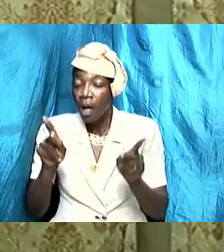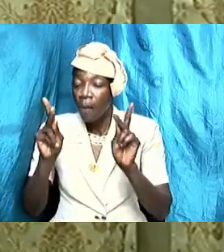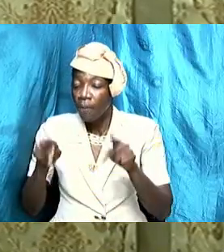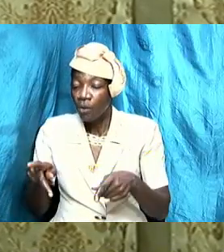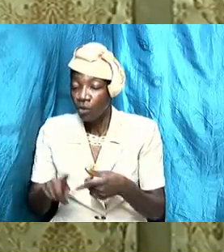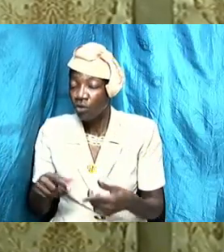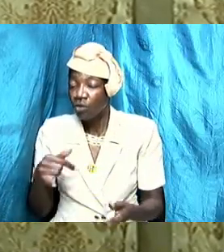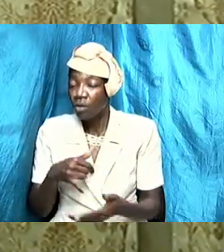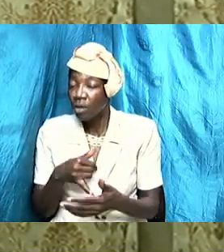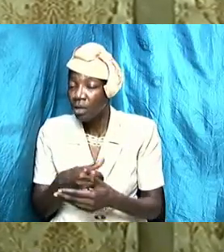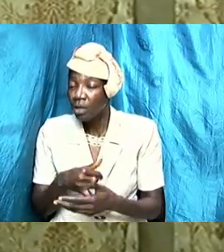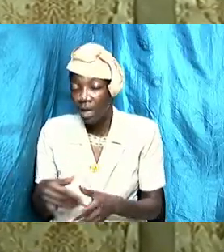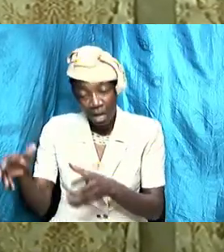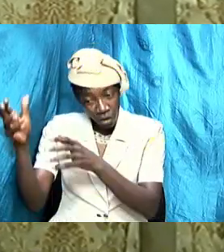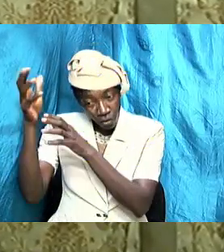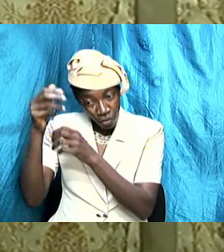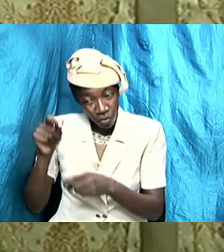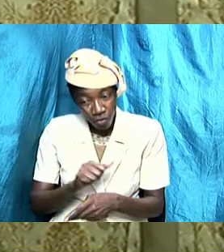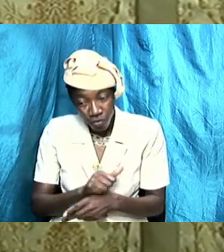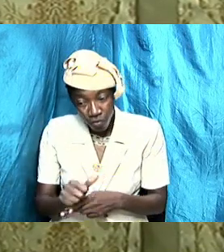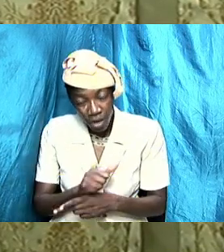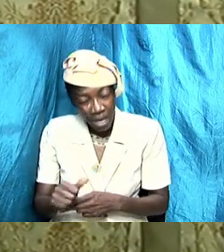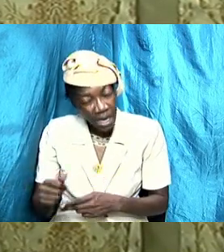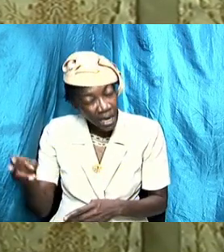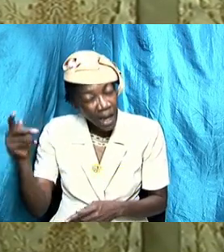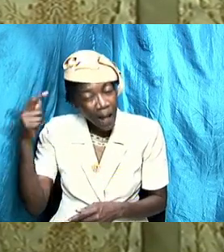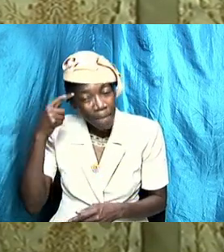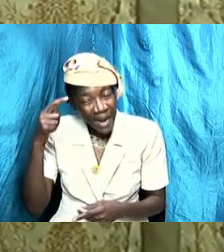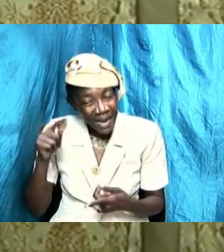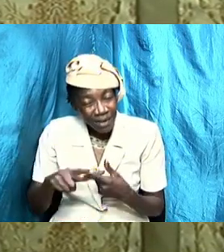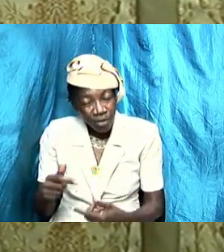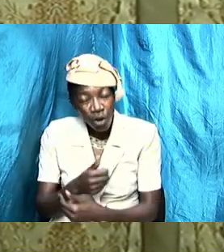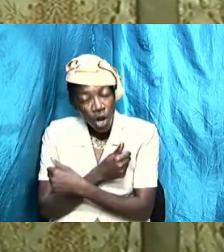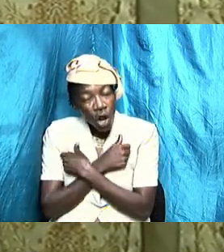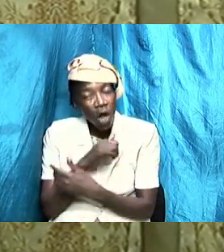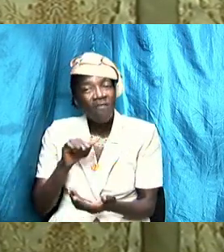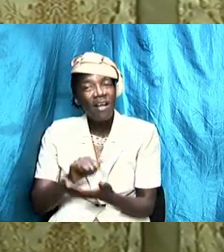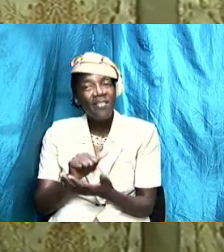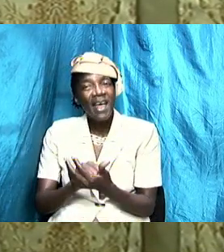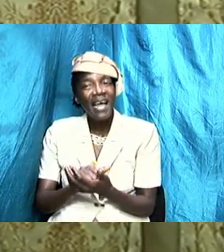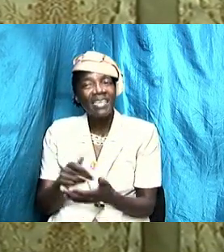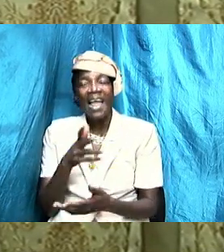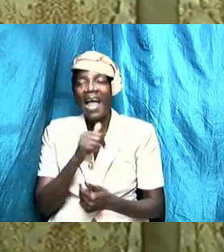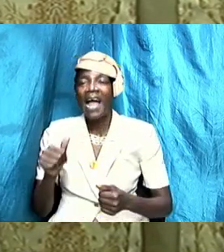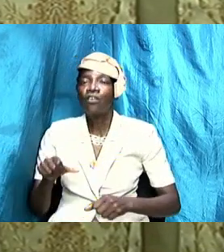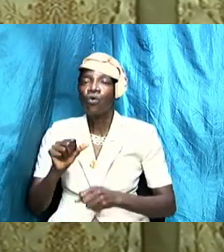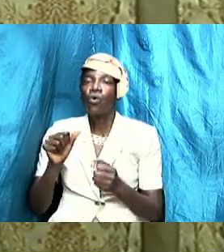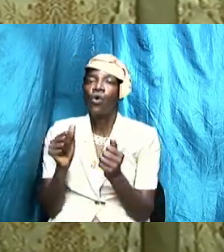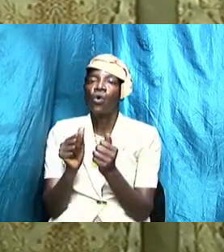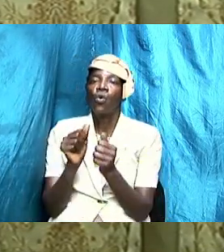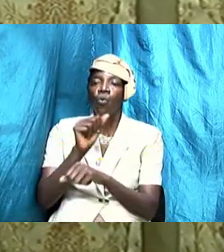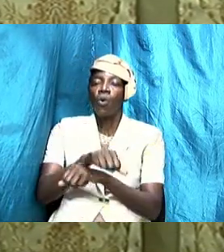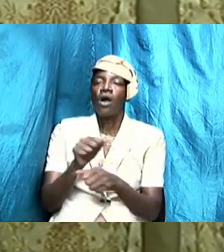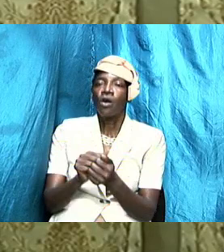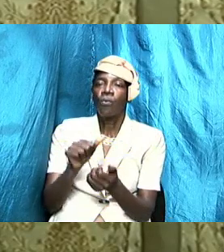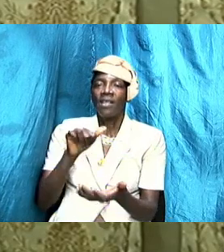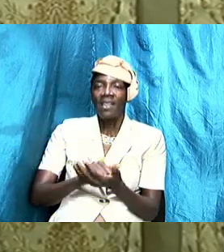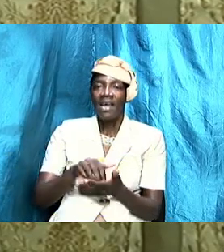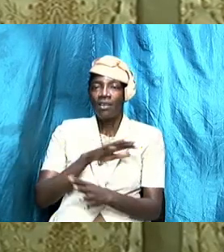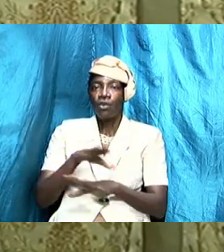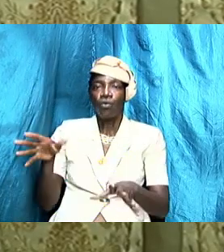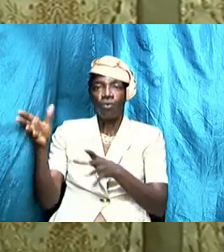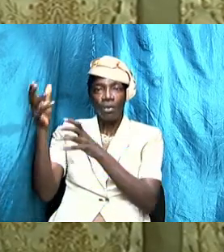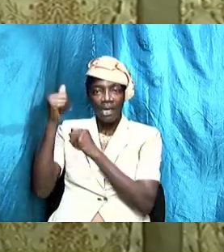and just train our minds to embrace that and to work with that and don't